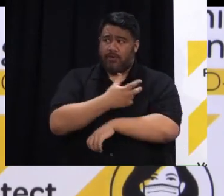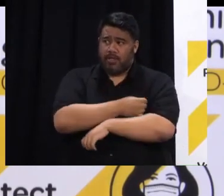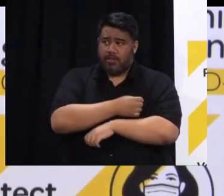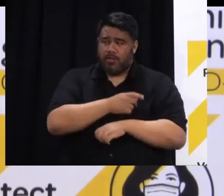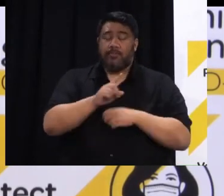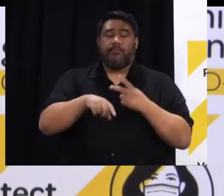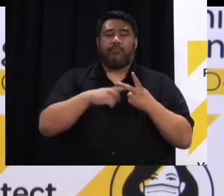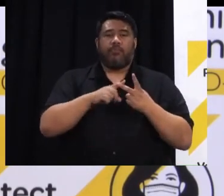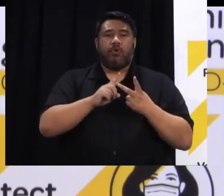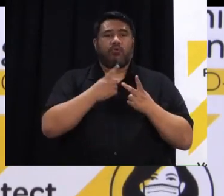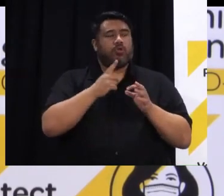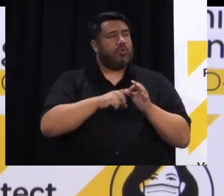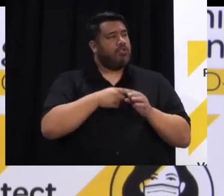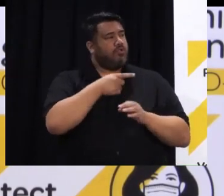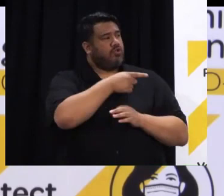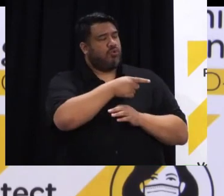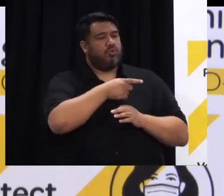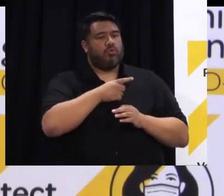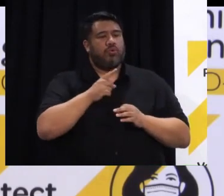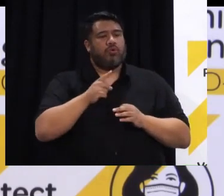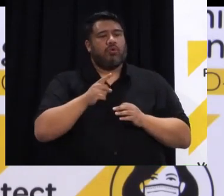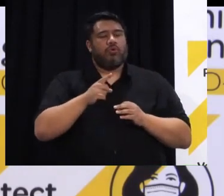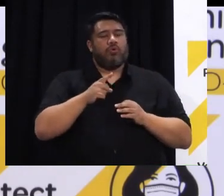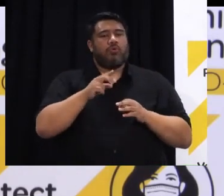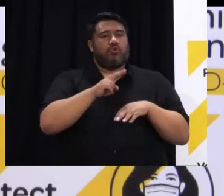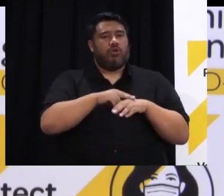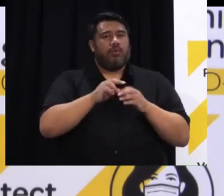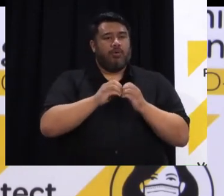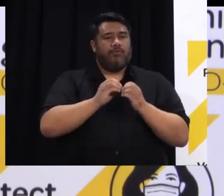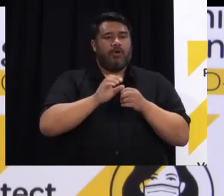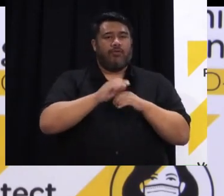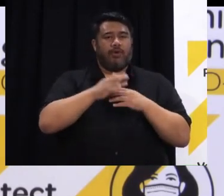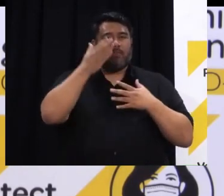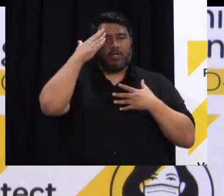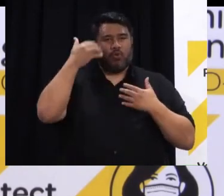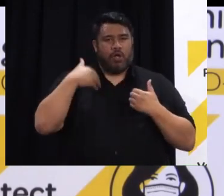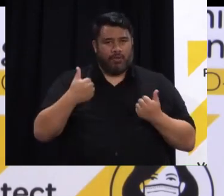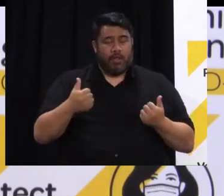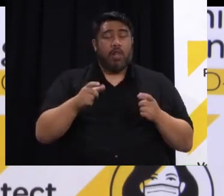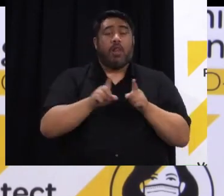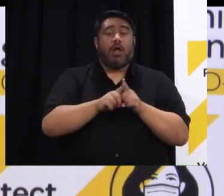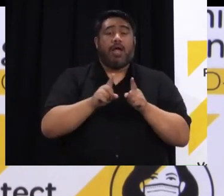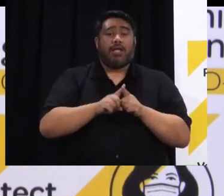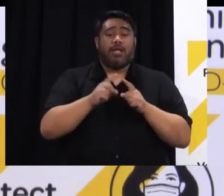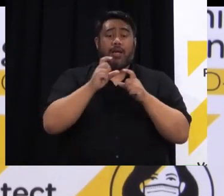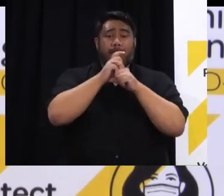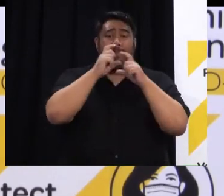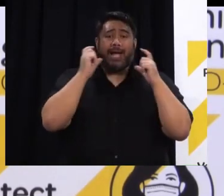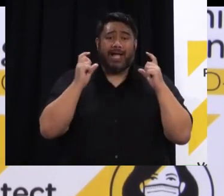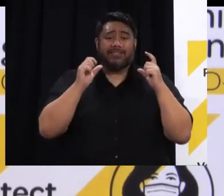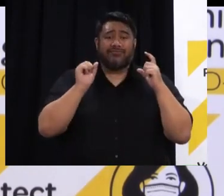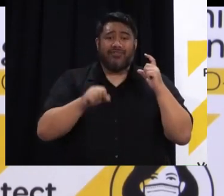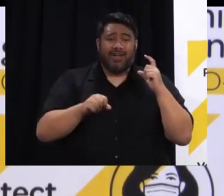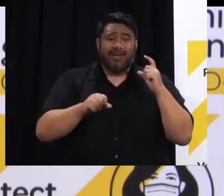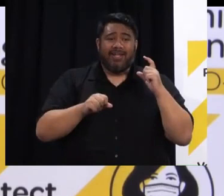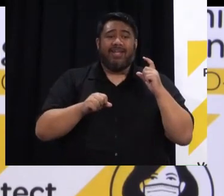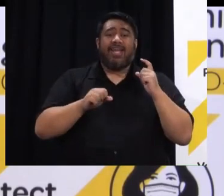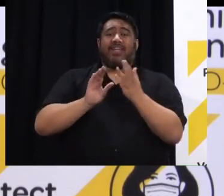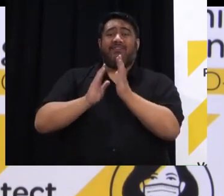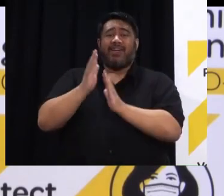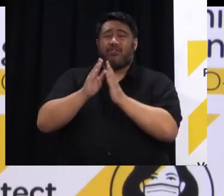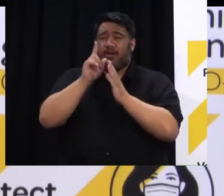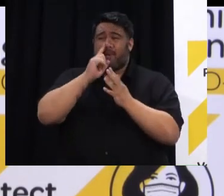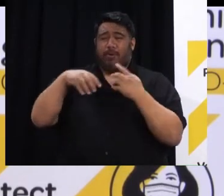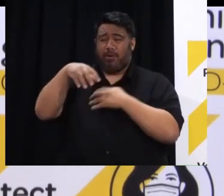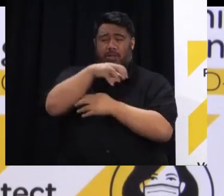interactions within the mental health space because obviously mask wearing can be a bit of a barrier and can make some of those interactions much more difficult so I'm